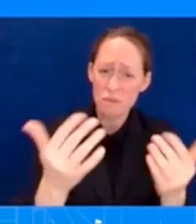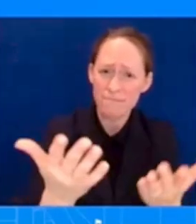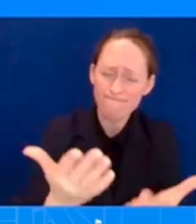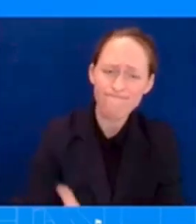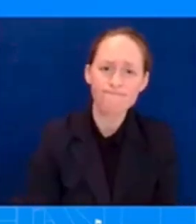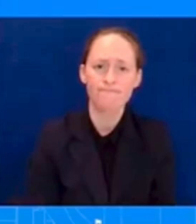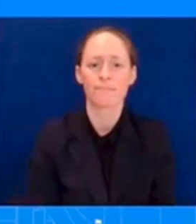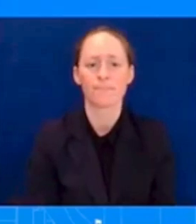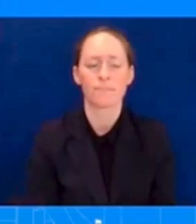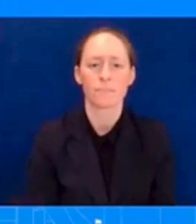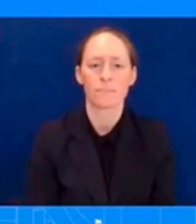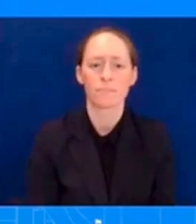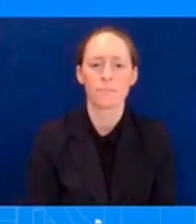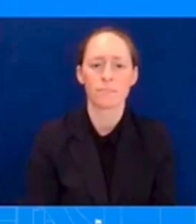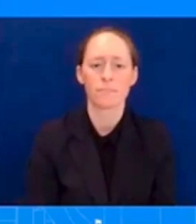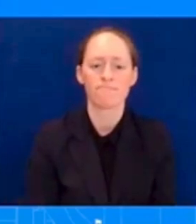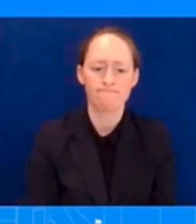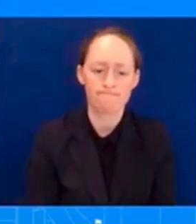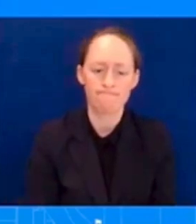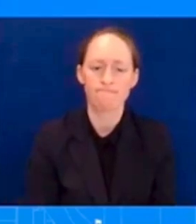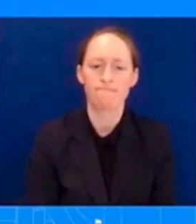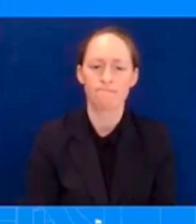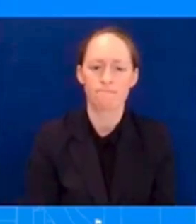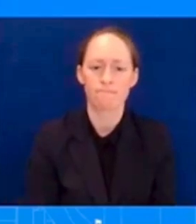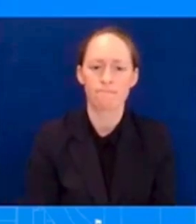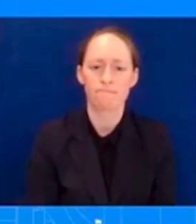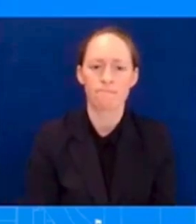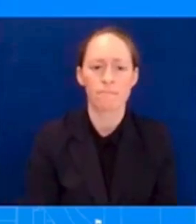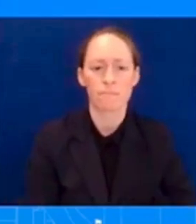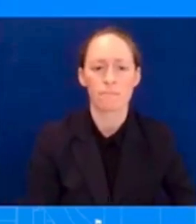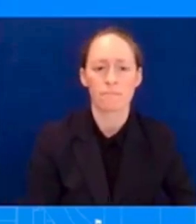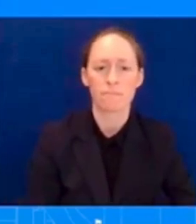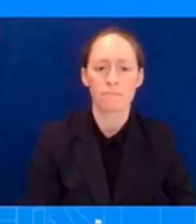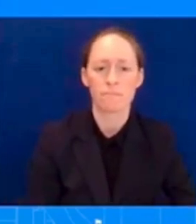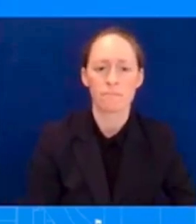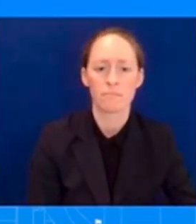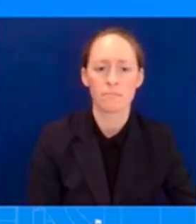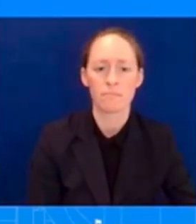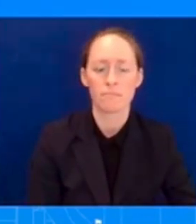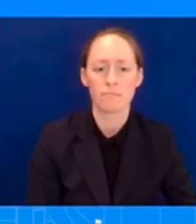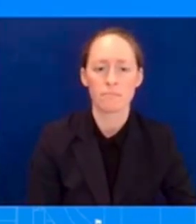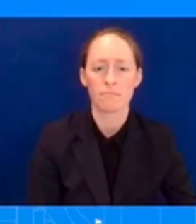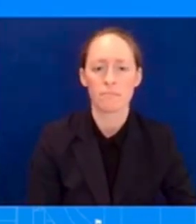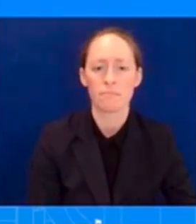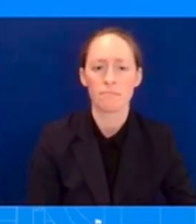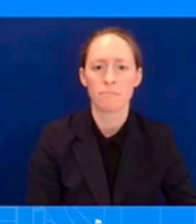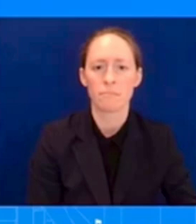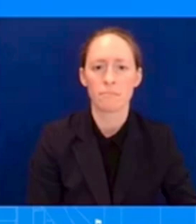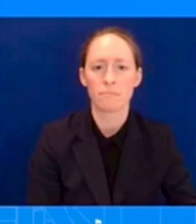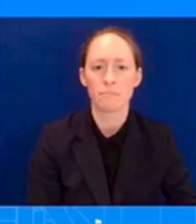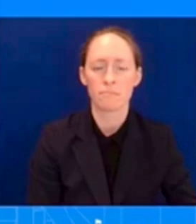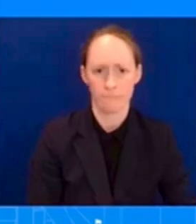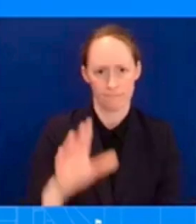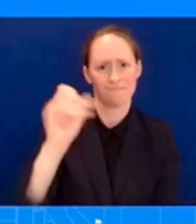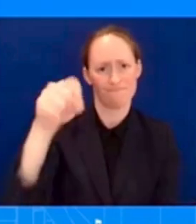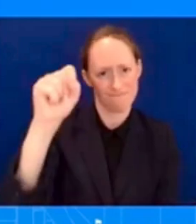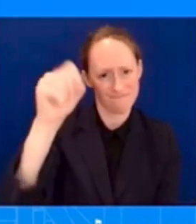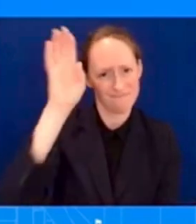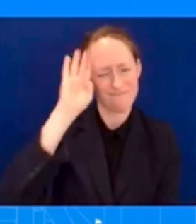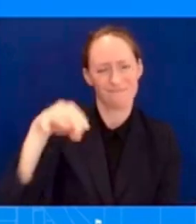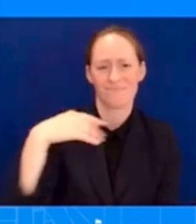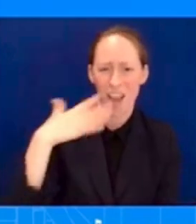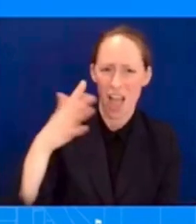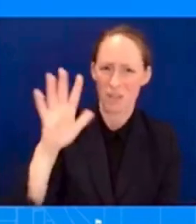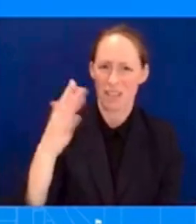wildfires that we have seen in Maui. That's why we, again, had the Administrator here. That's why she was on TV the last couple of days talking,